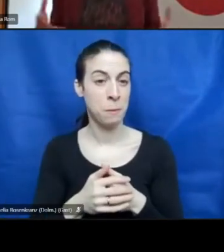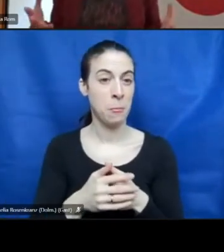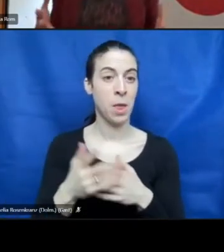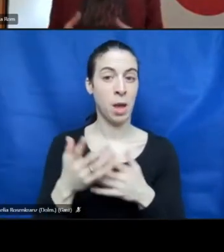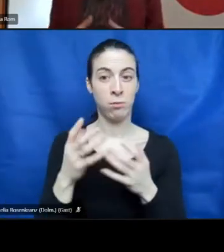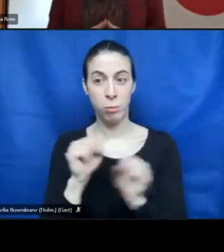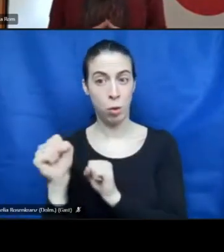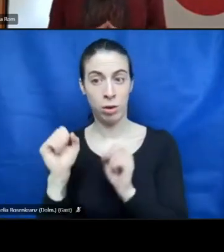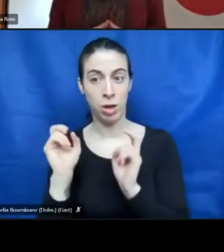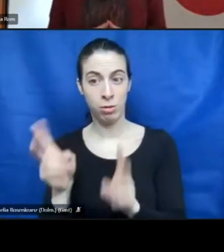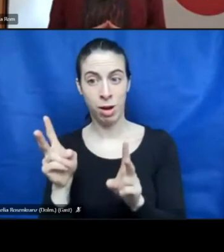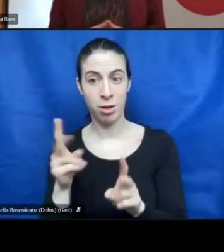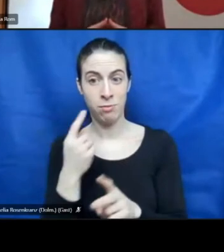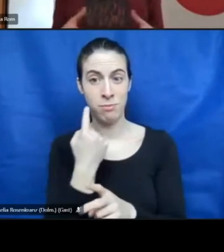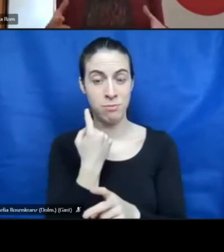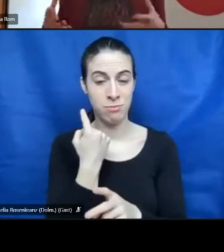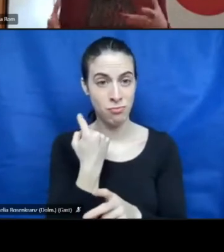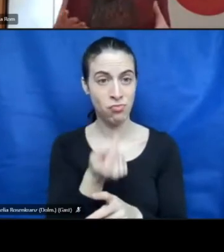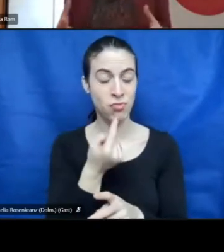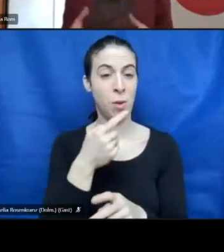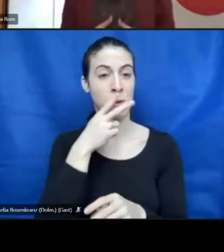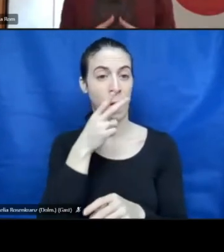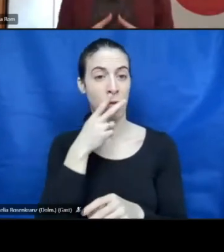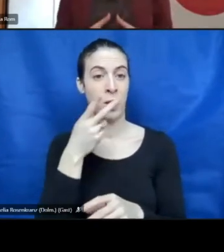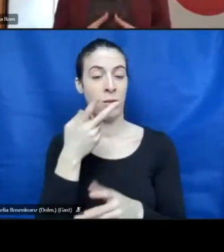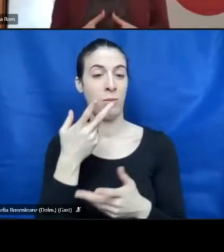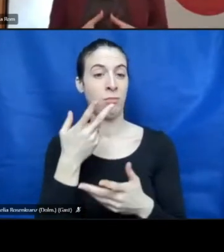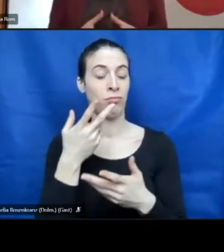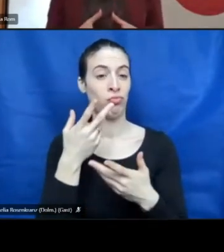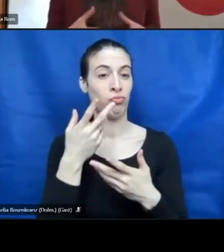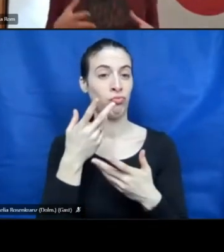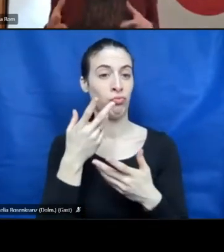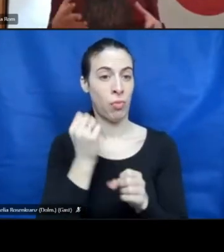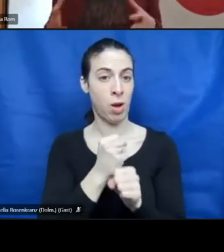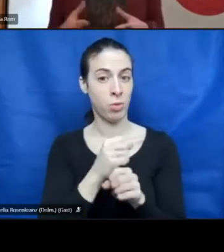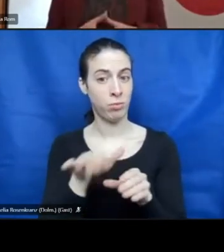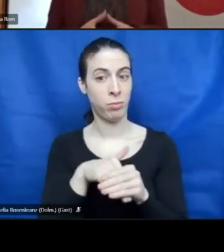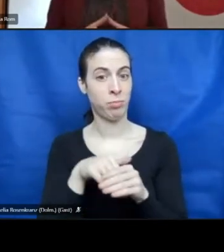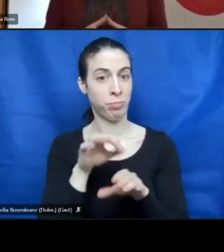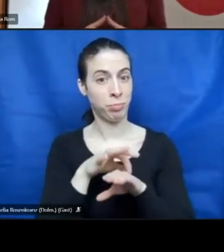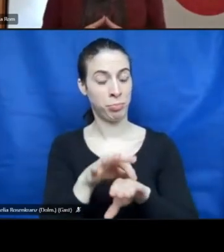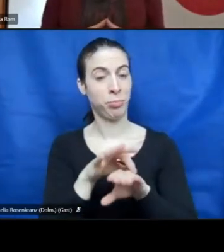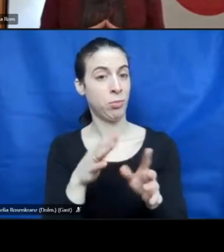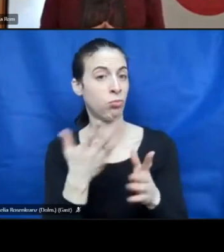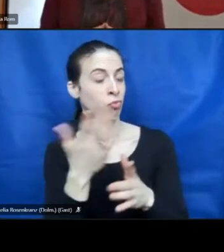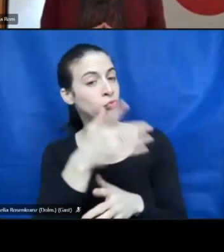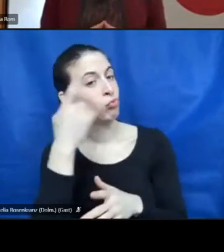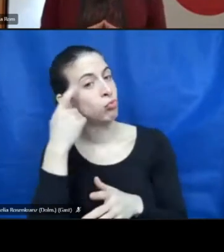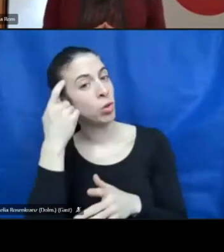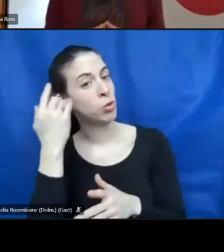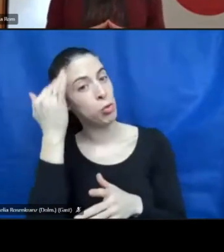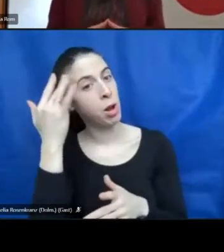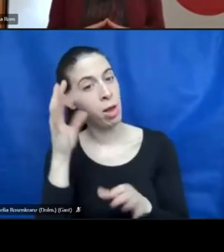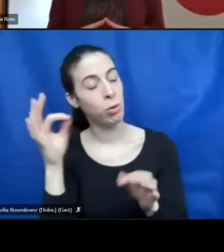to run your own traffic. What did you think? What were your thoughts in this moment?